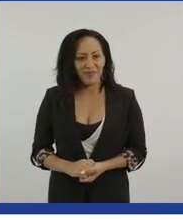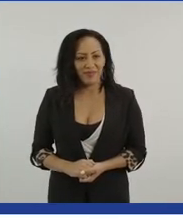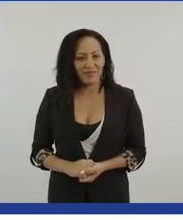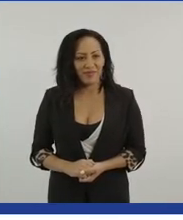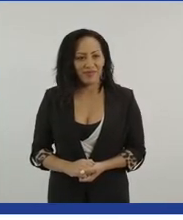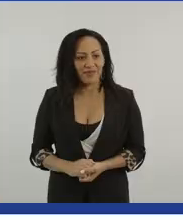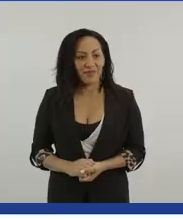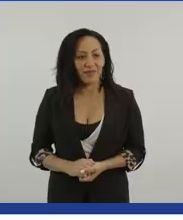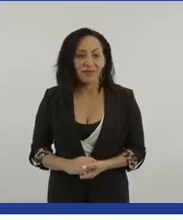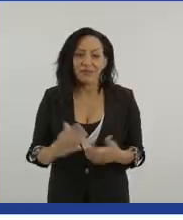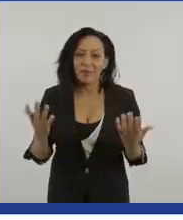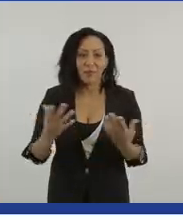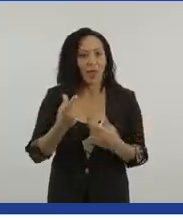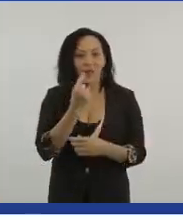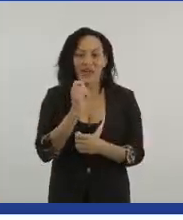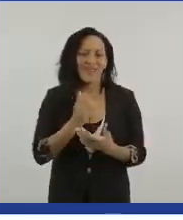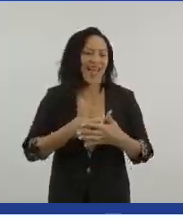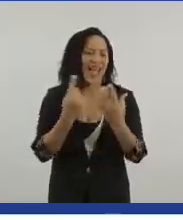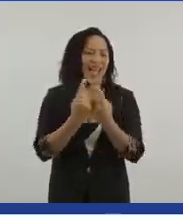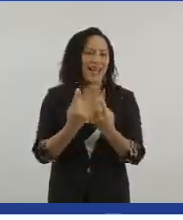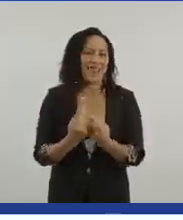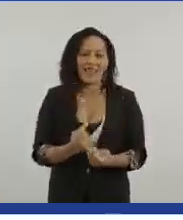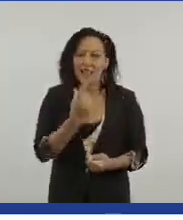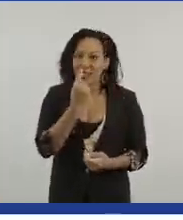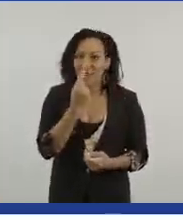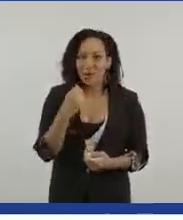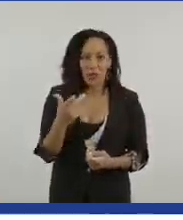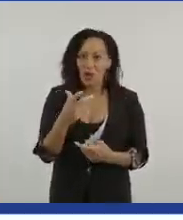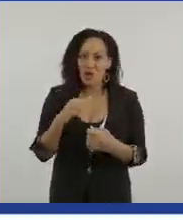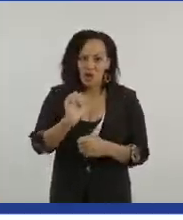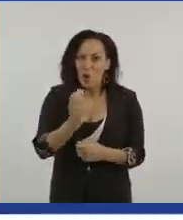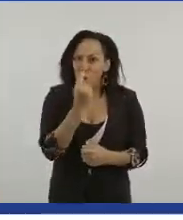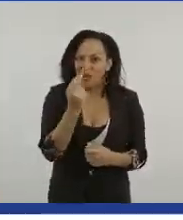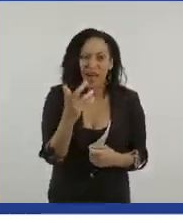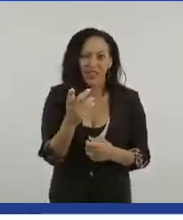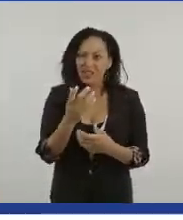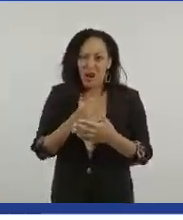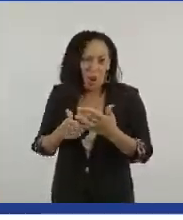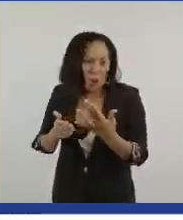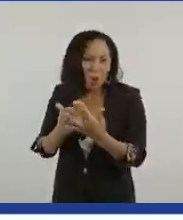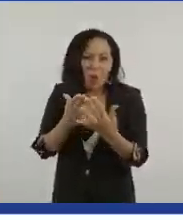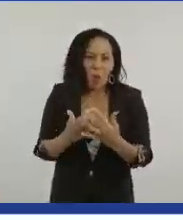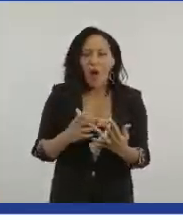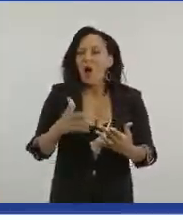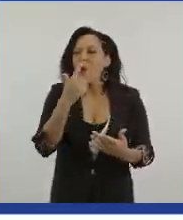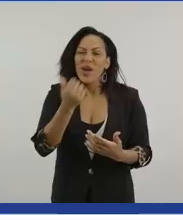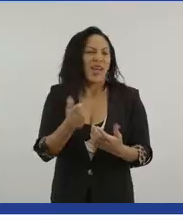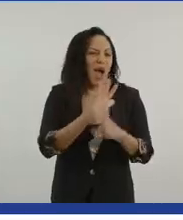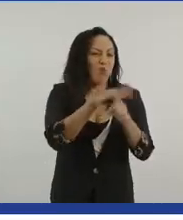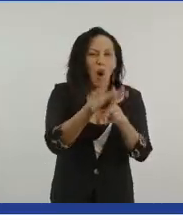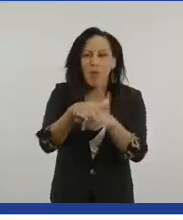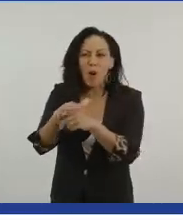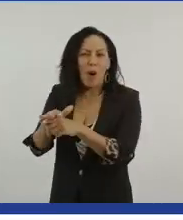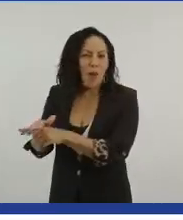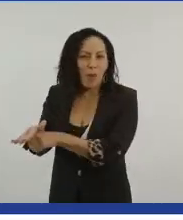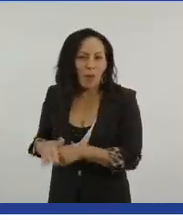When we believe anything is possible, our potential has no limits. We can conquer marathons against the greatest of odds. We can be